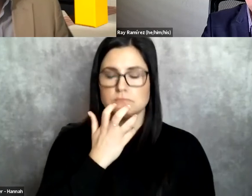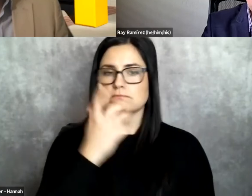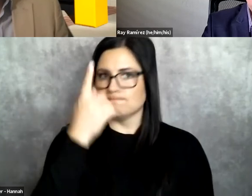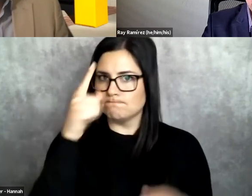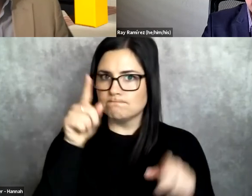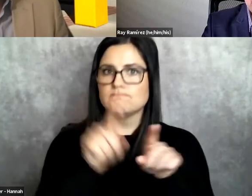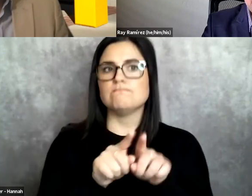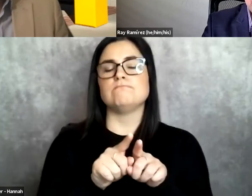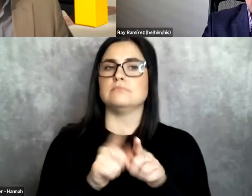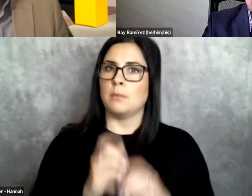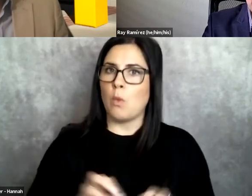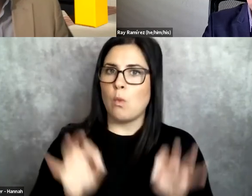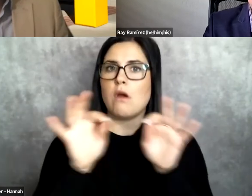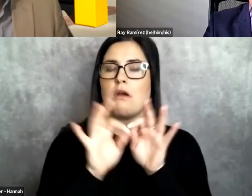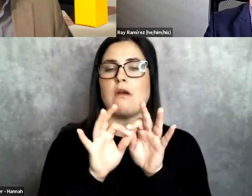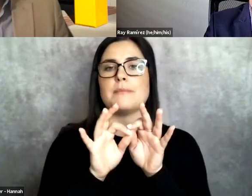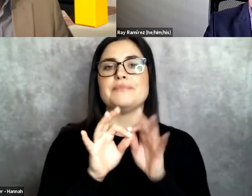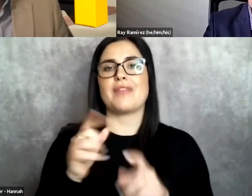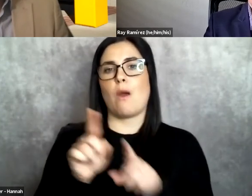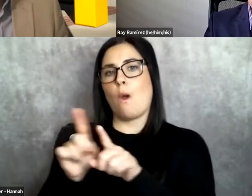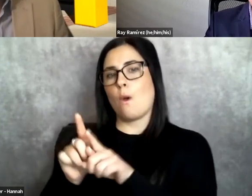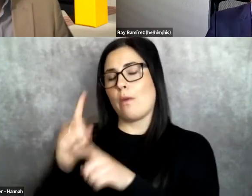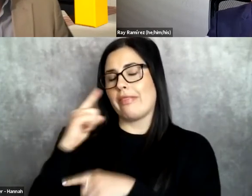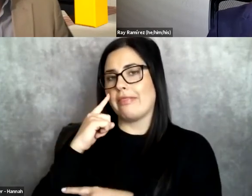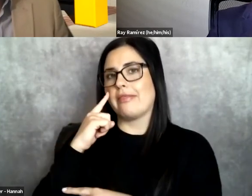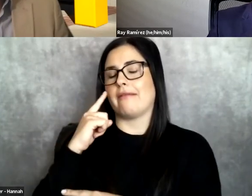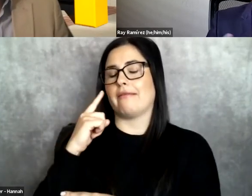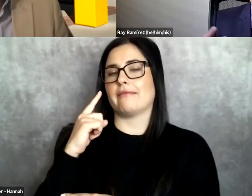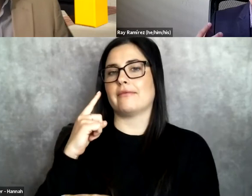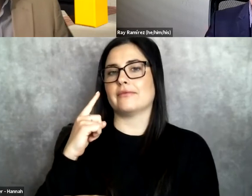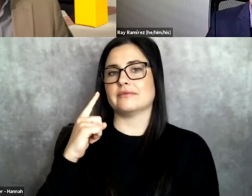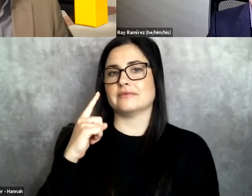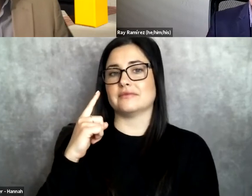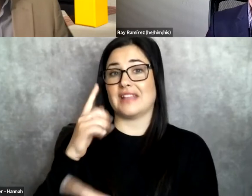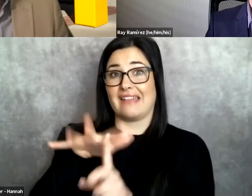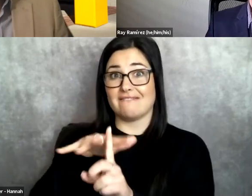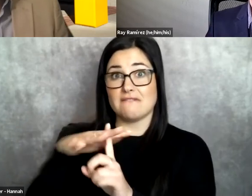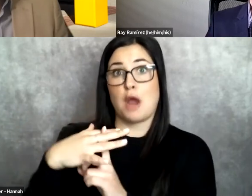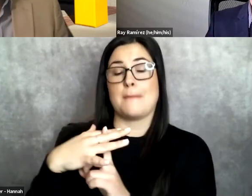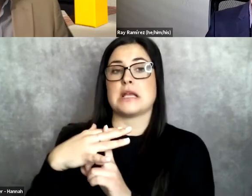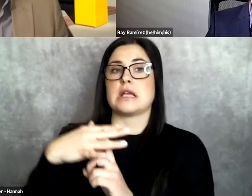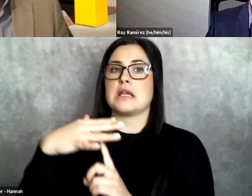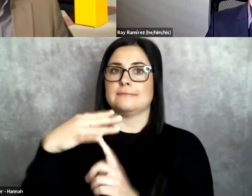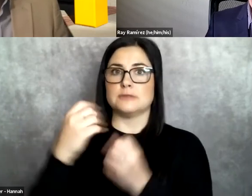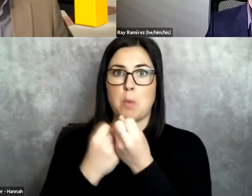It's important, but I also think that the necessary like environments, conditions of support